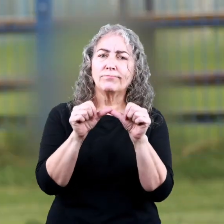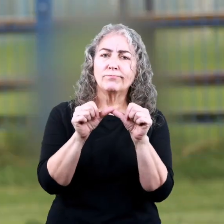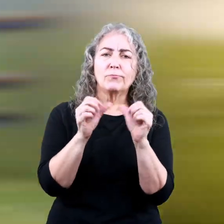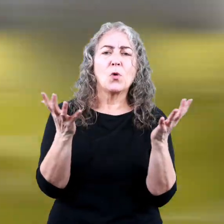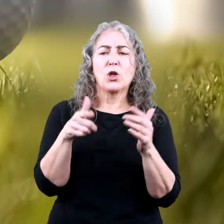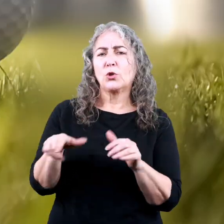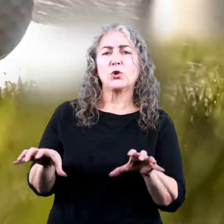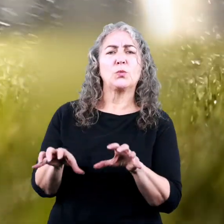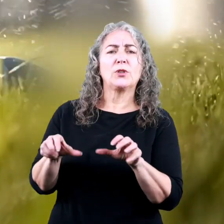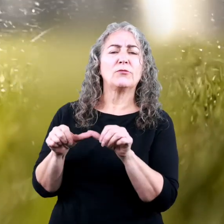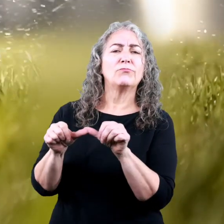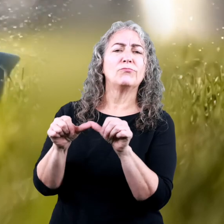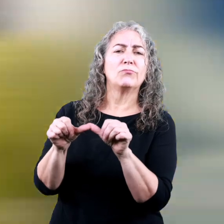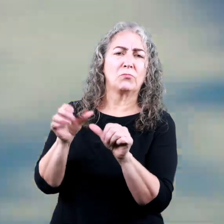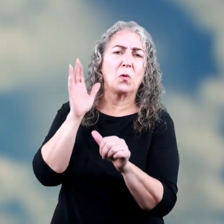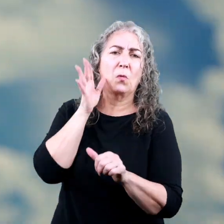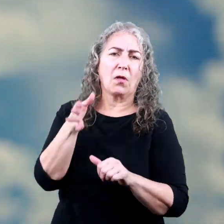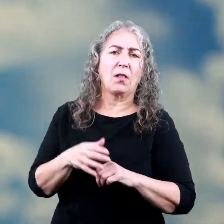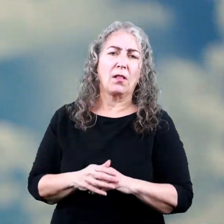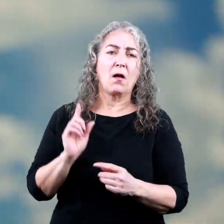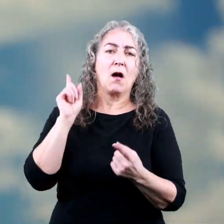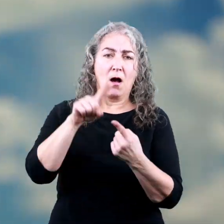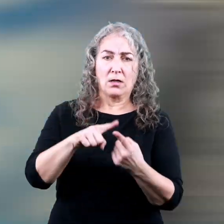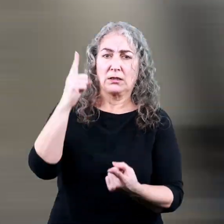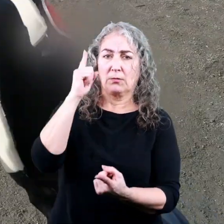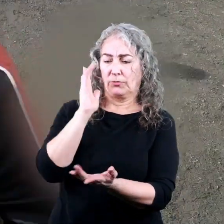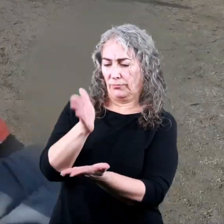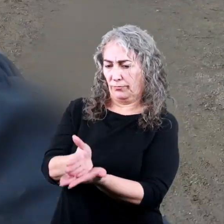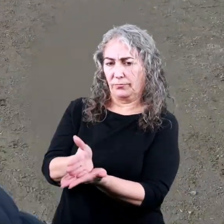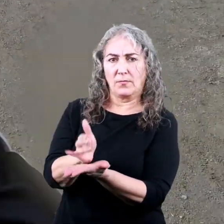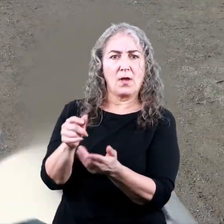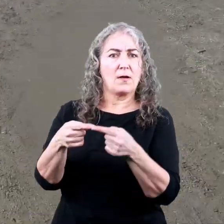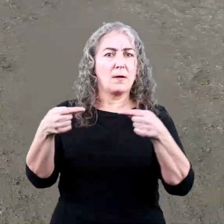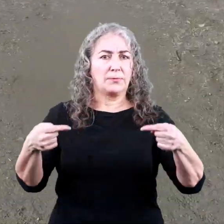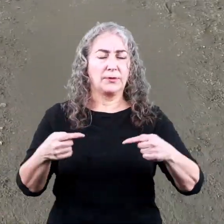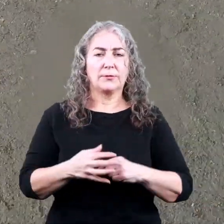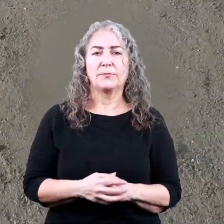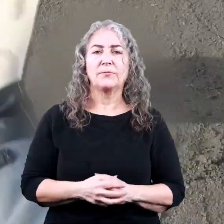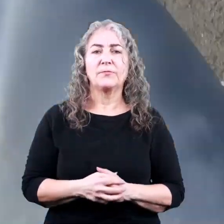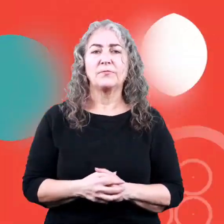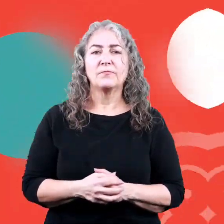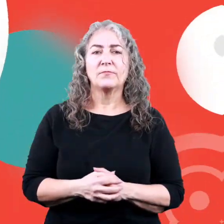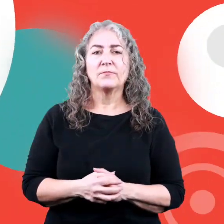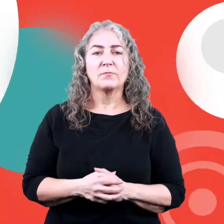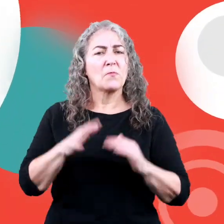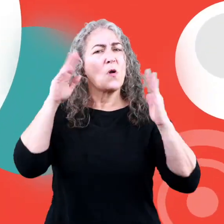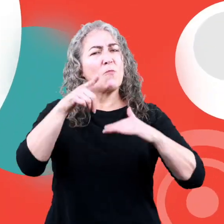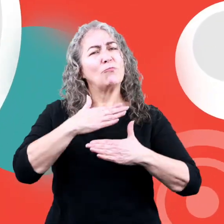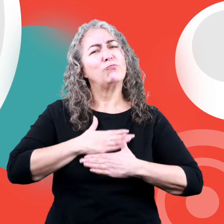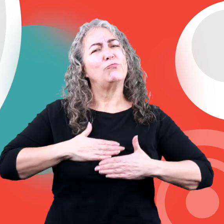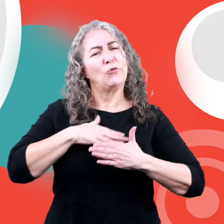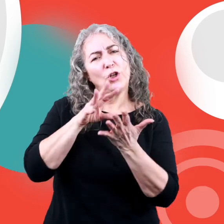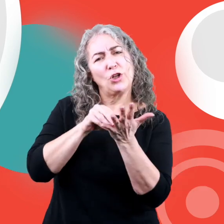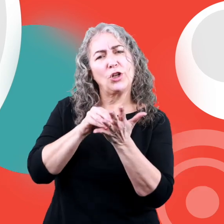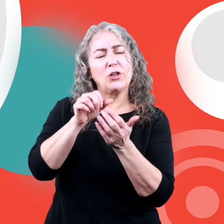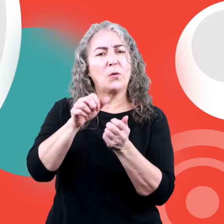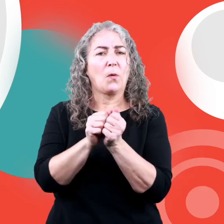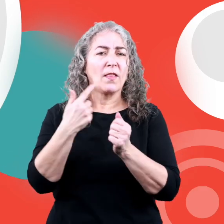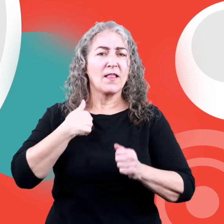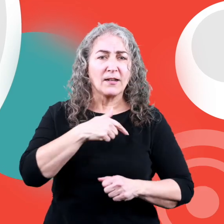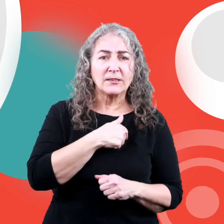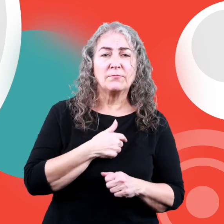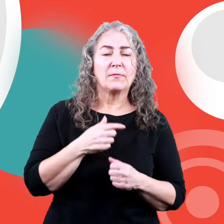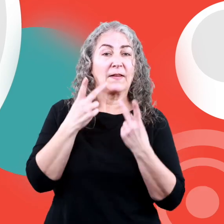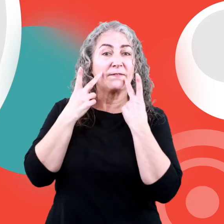continue doing what they're doing unless they are forced to do the opposite. Hope you had fun learning with